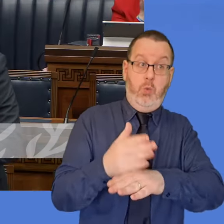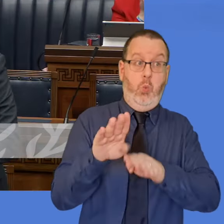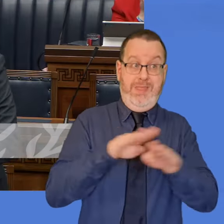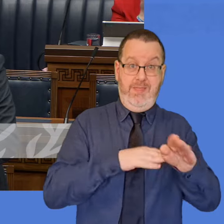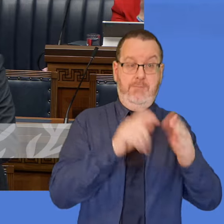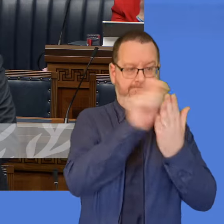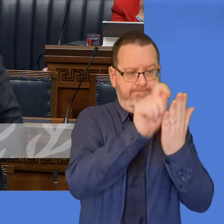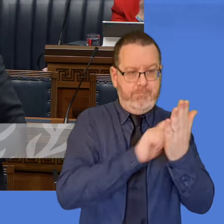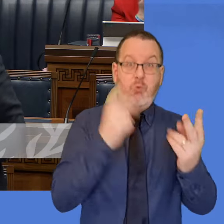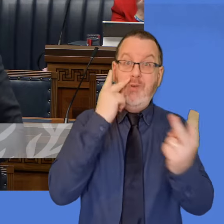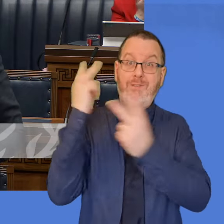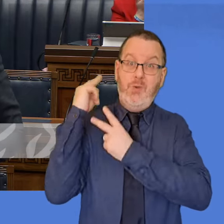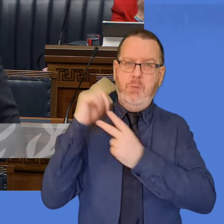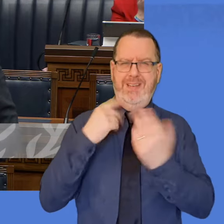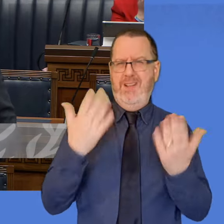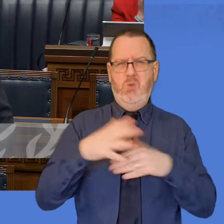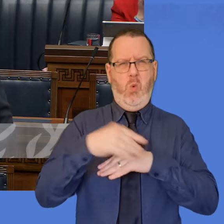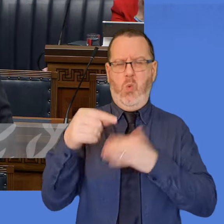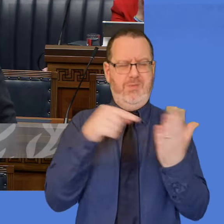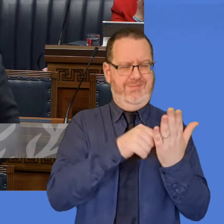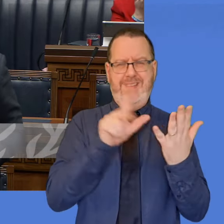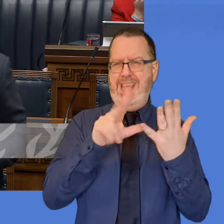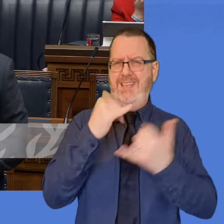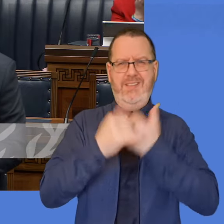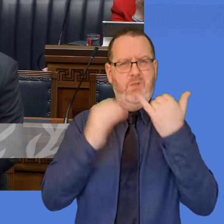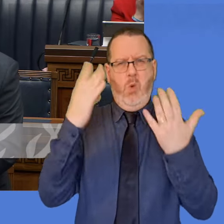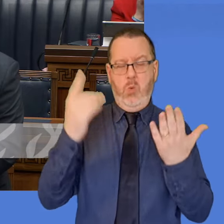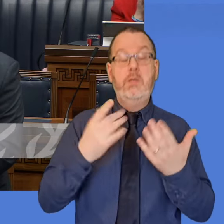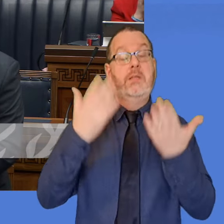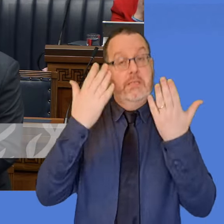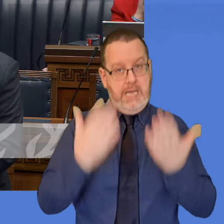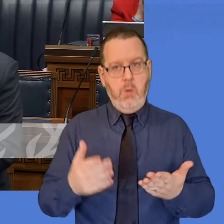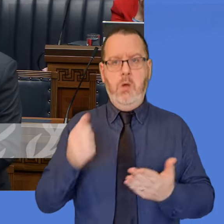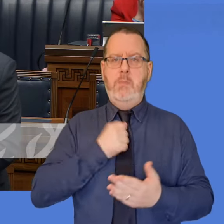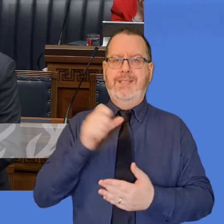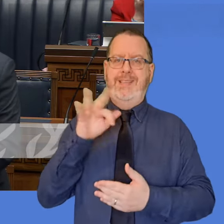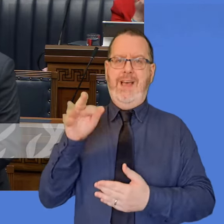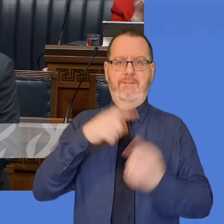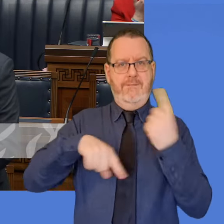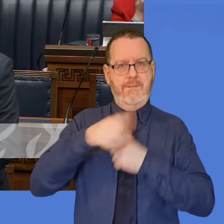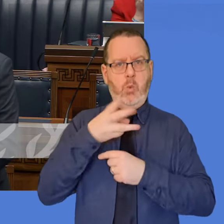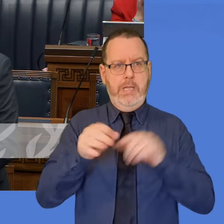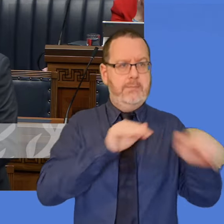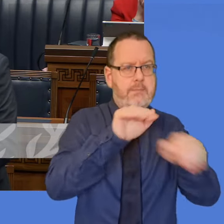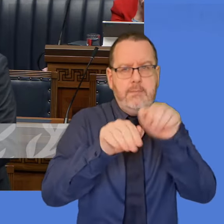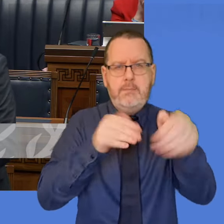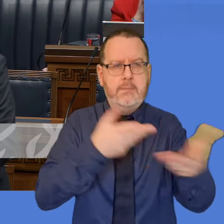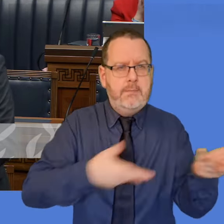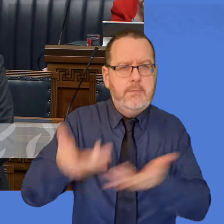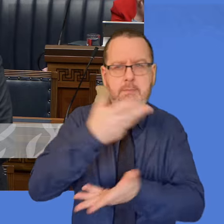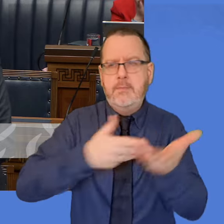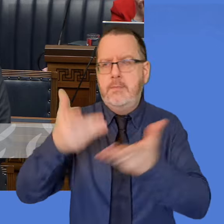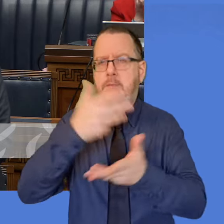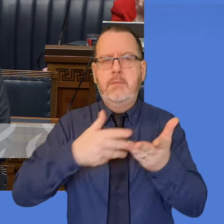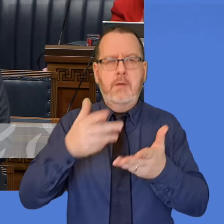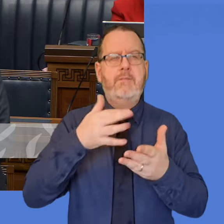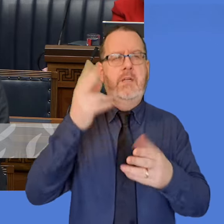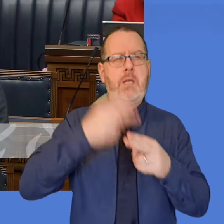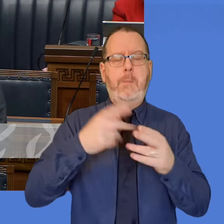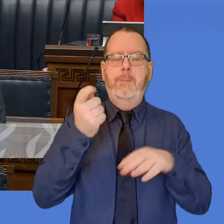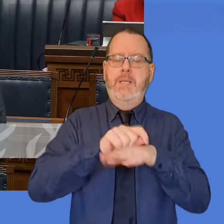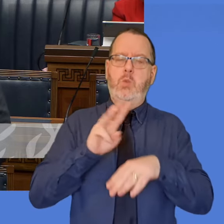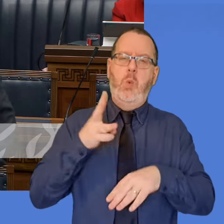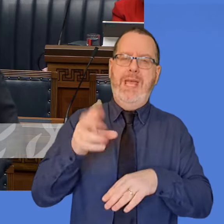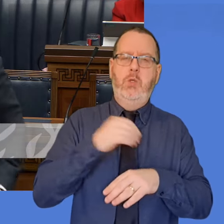-engage with key stakeholders to refresh our thinking on what the most impact on improving the safety and security and standards of the private